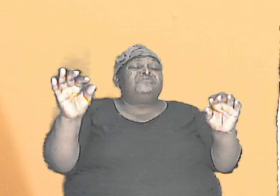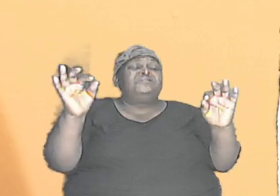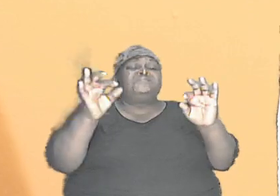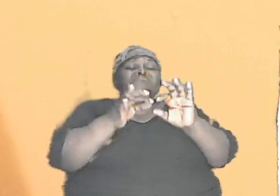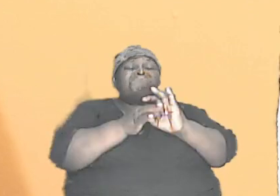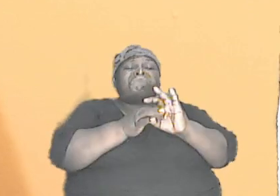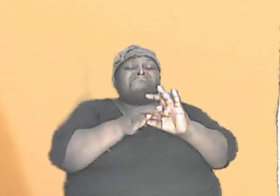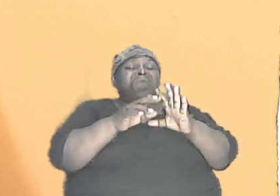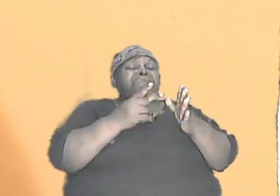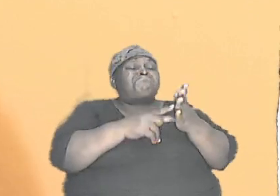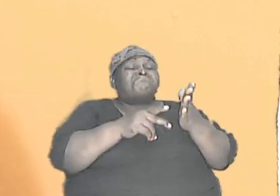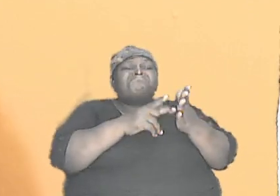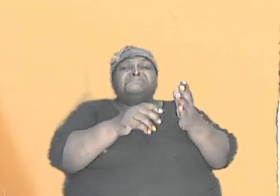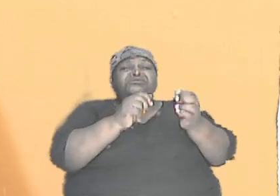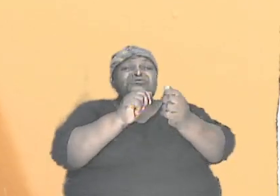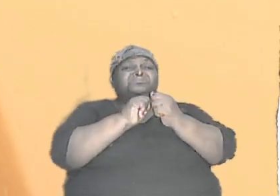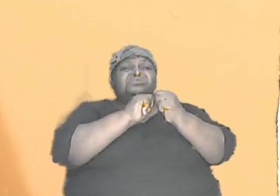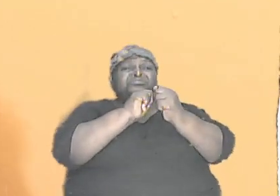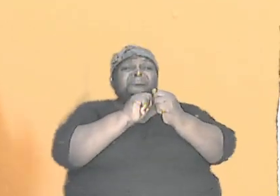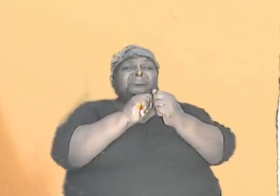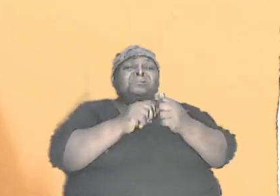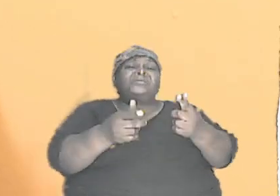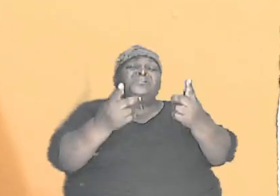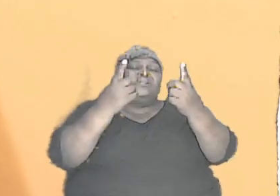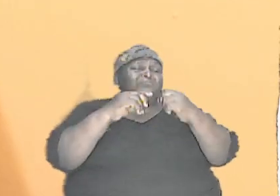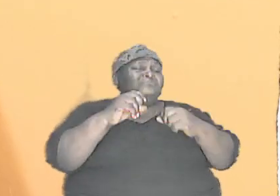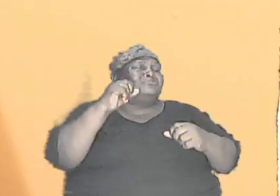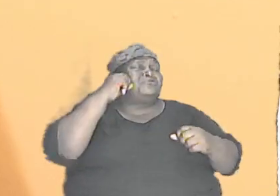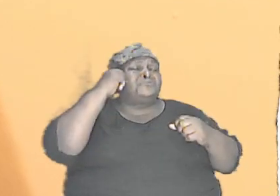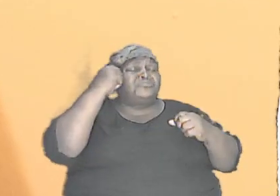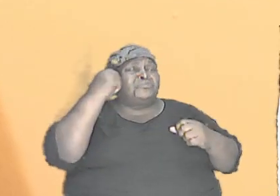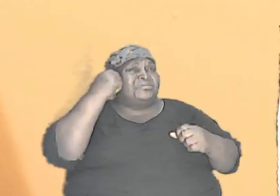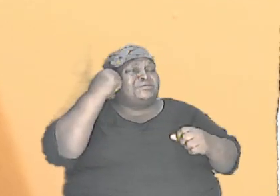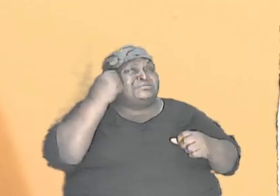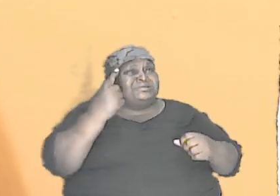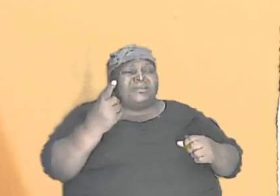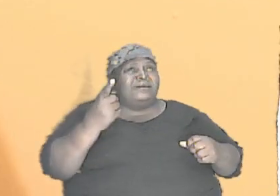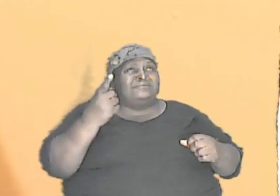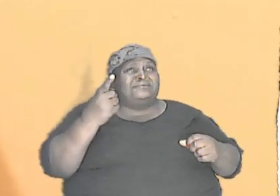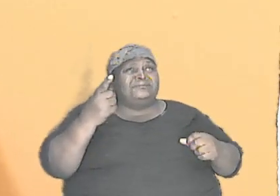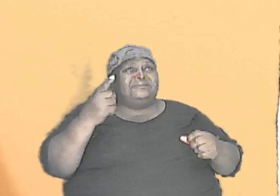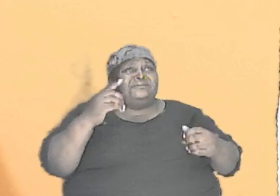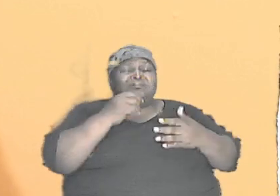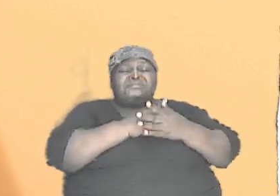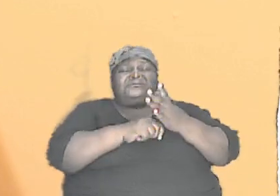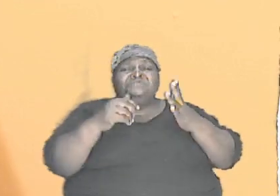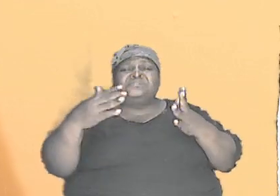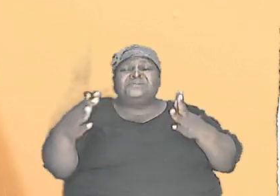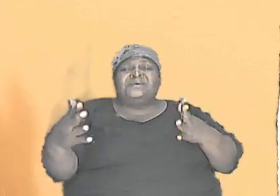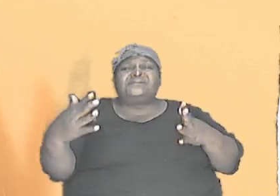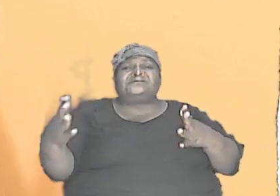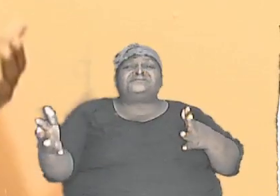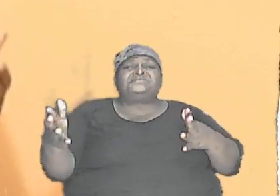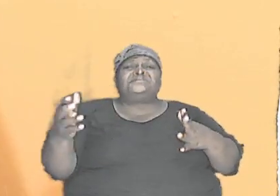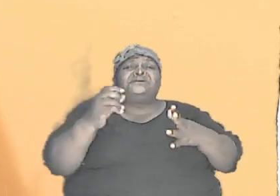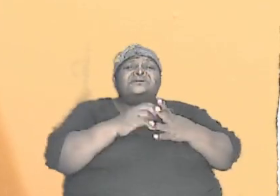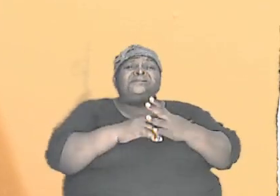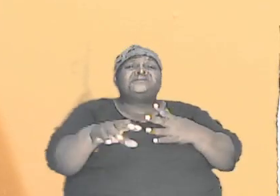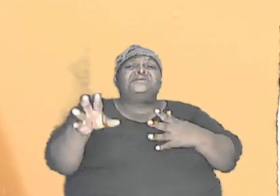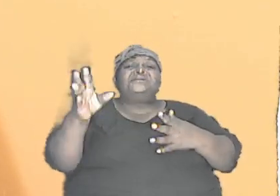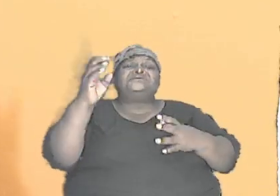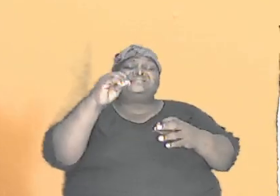and come to a greater understanding of some of the things that are outlined